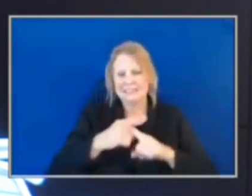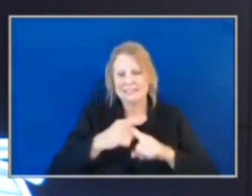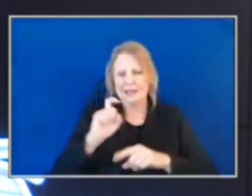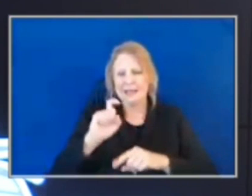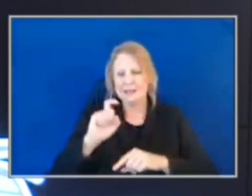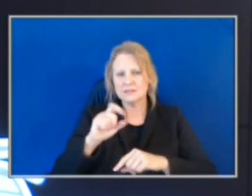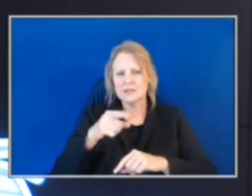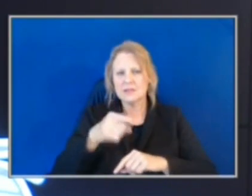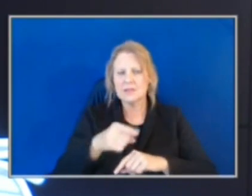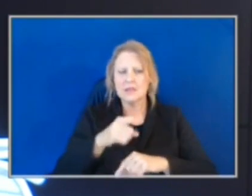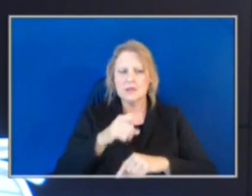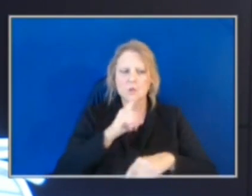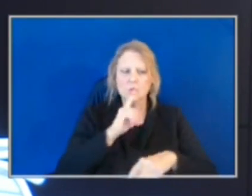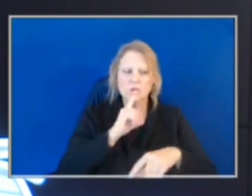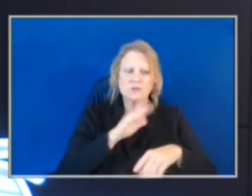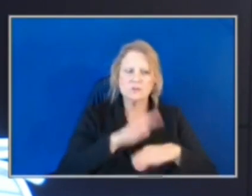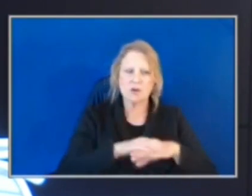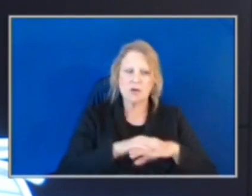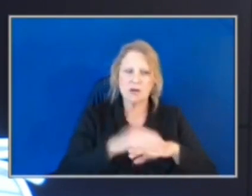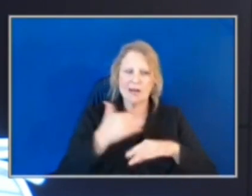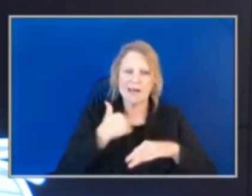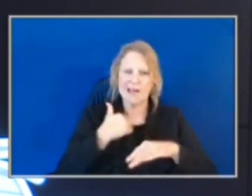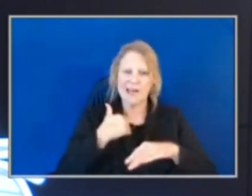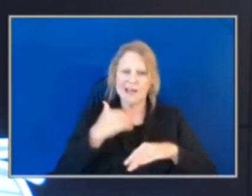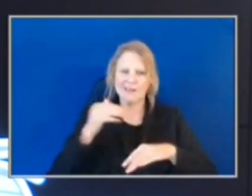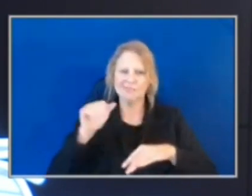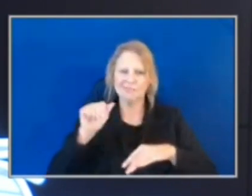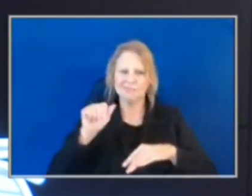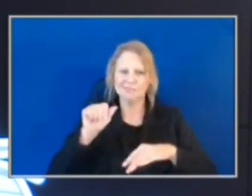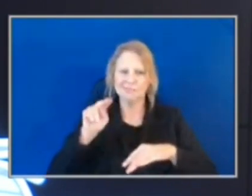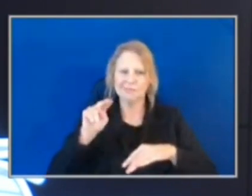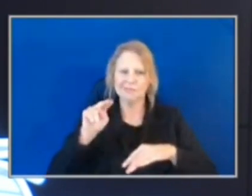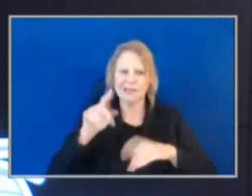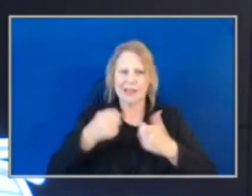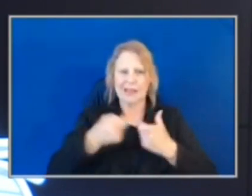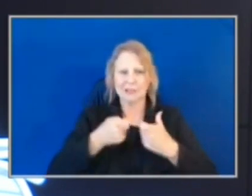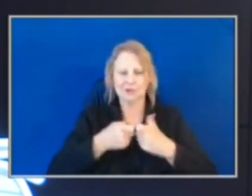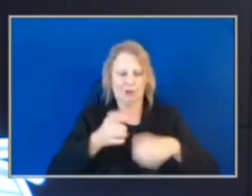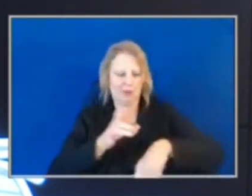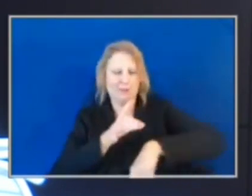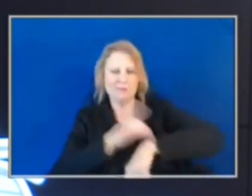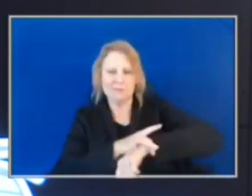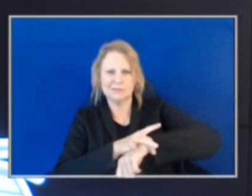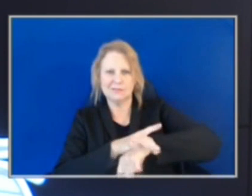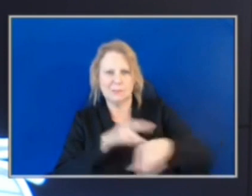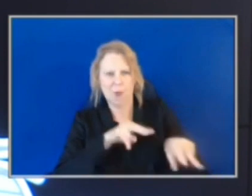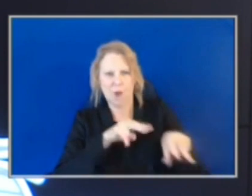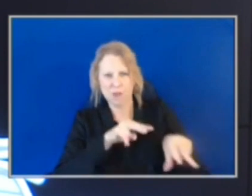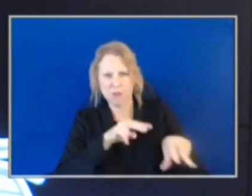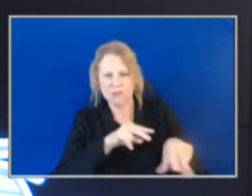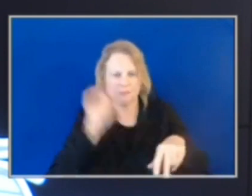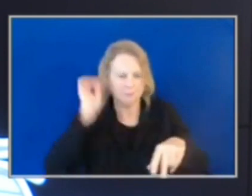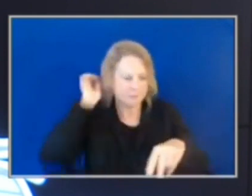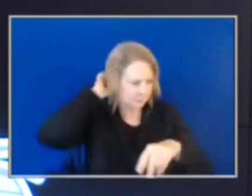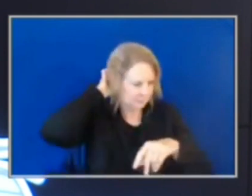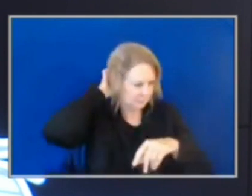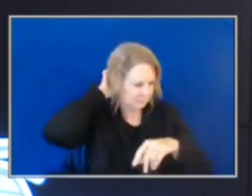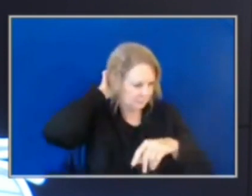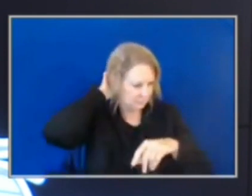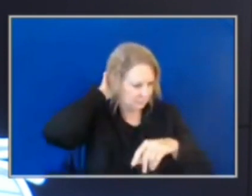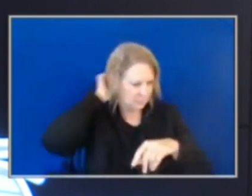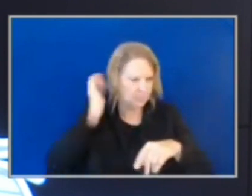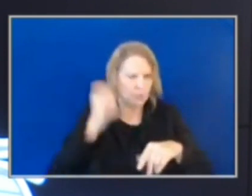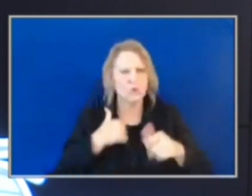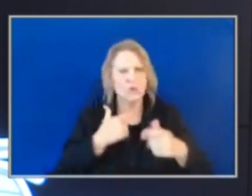cases, we're not seeing electronic monitoring as being an effective deterrent either. It's like I said, anything we can do to get them out of the life of crime, any kind of